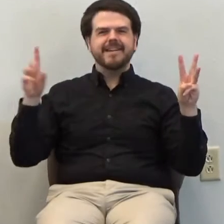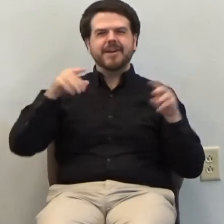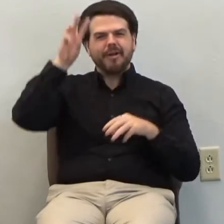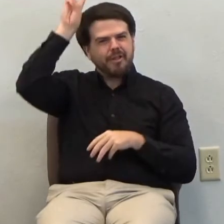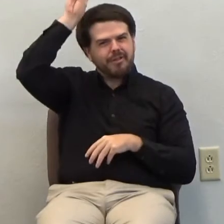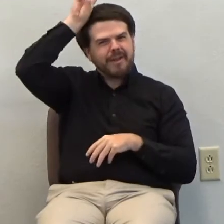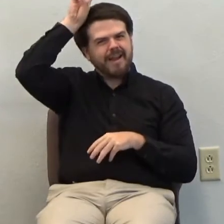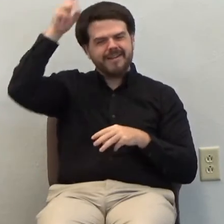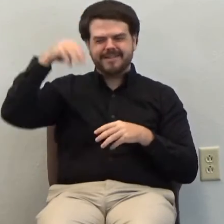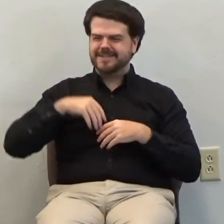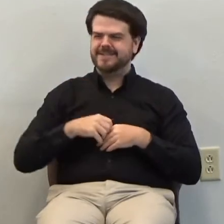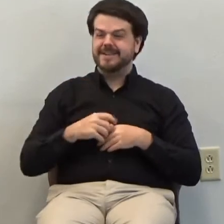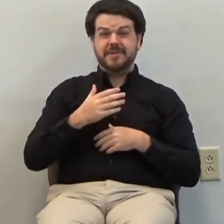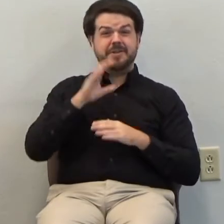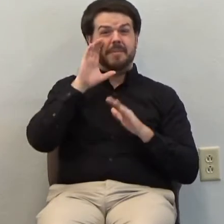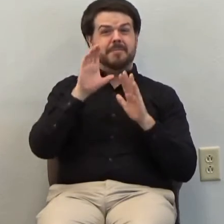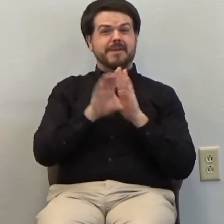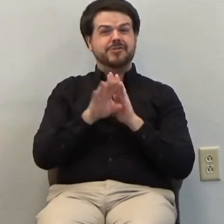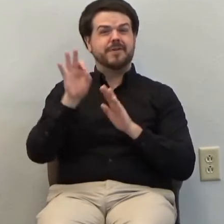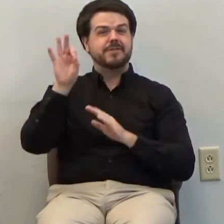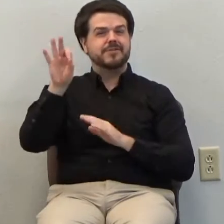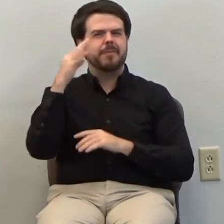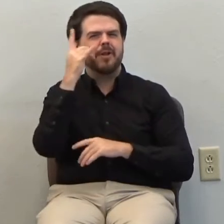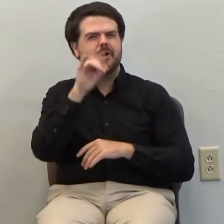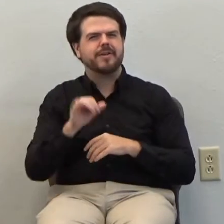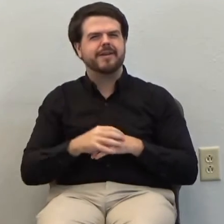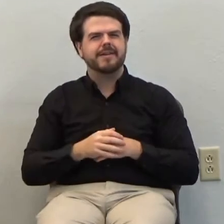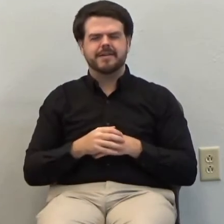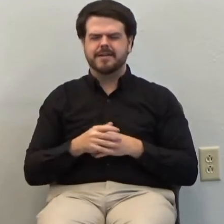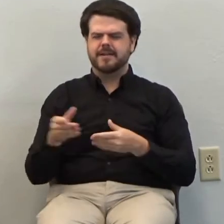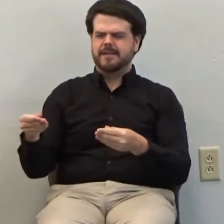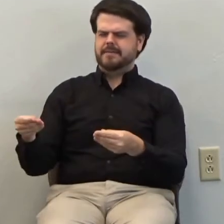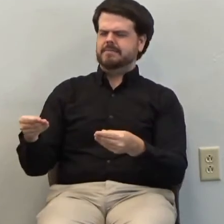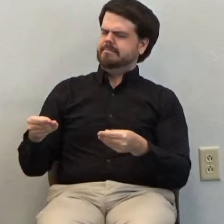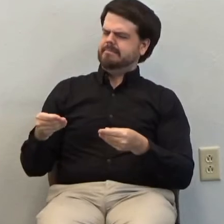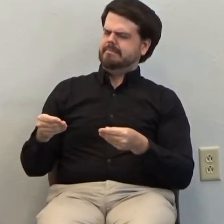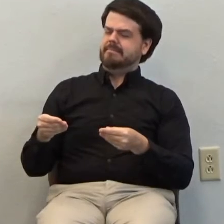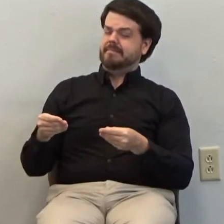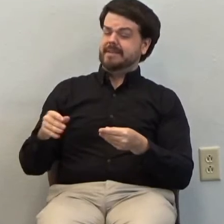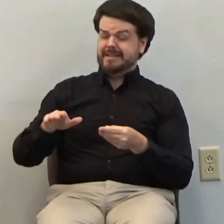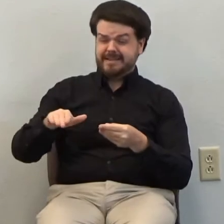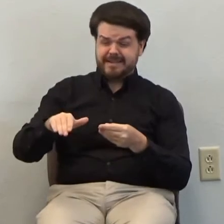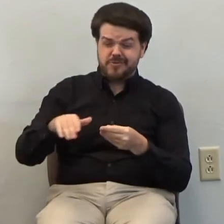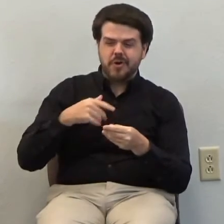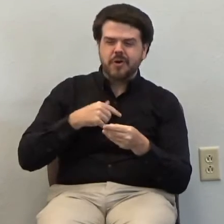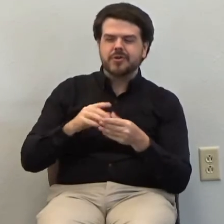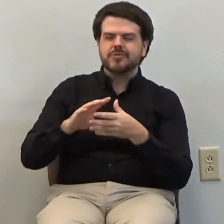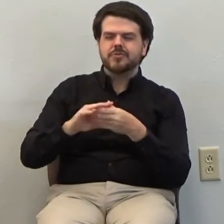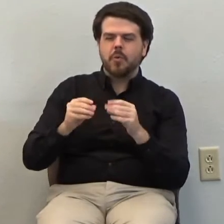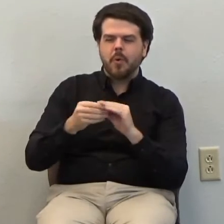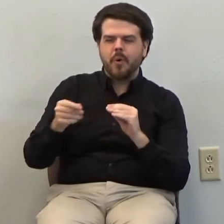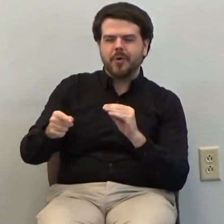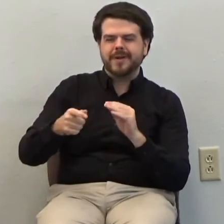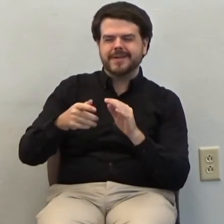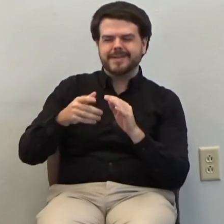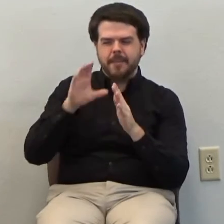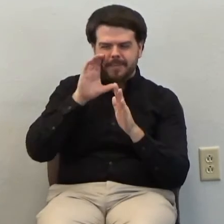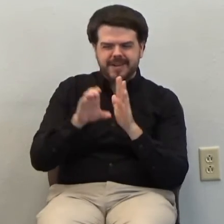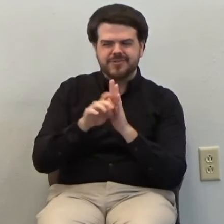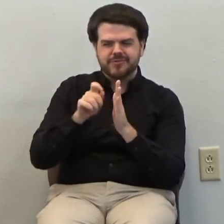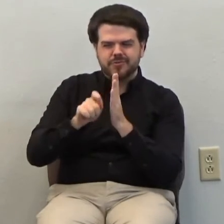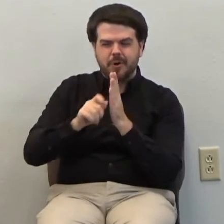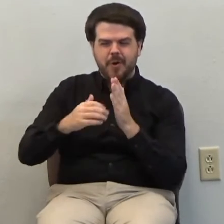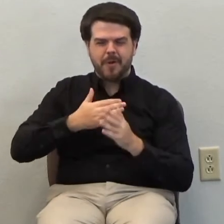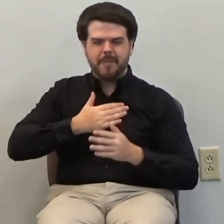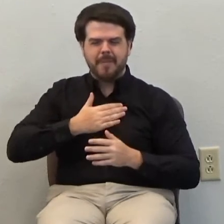sticking out. That was the picture of the sermon. was like, well, child, you're supposed to draw a picture of what I was talking about. But you know what?